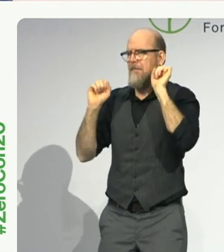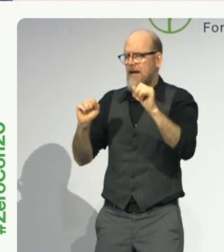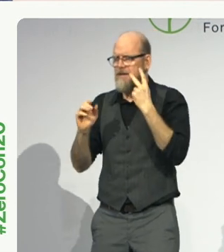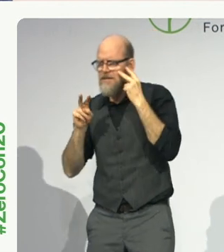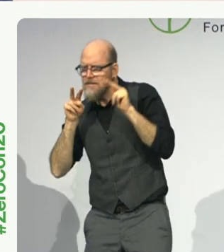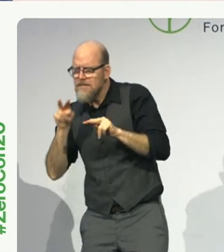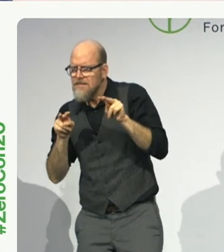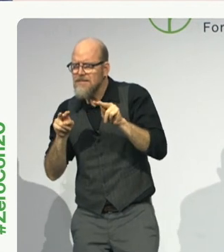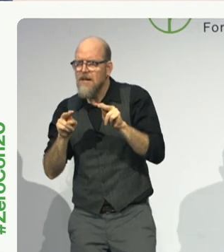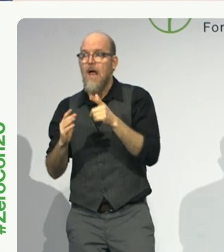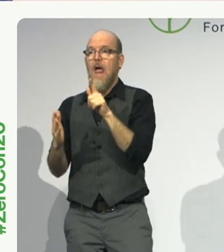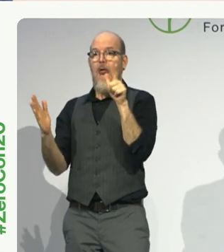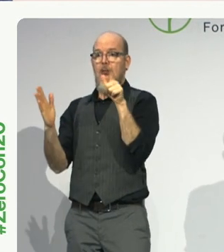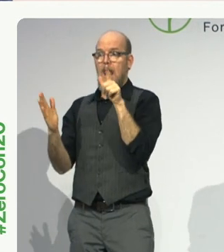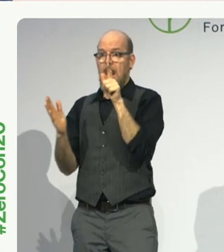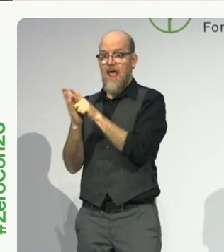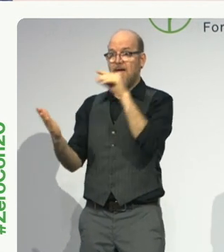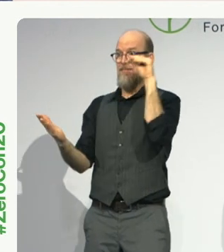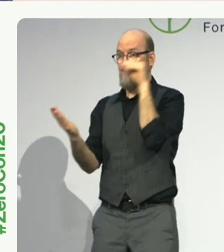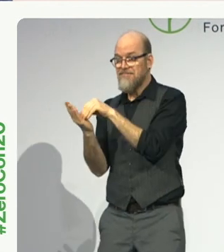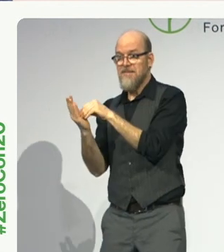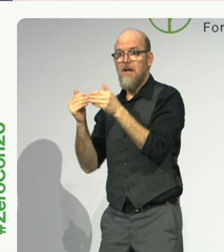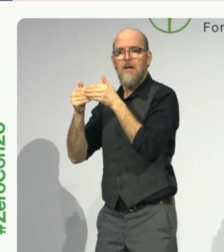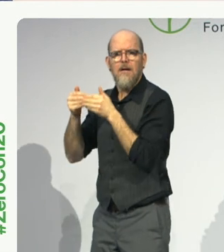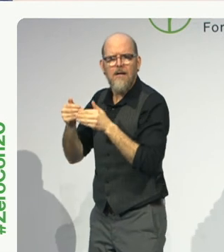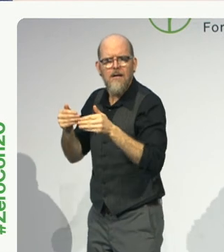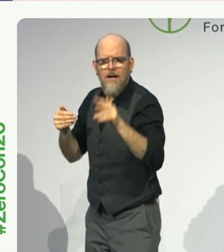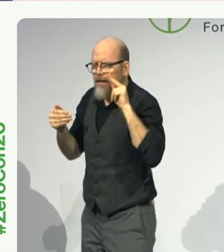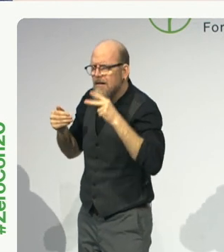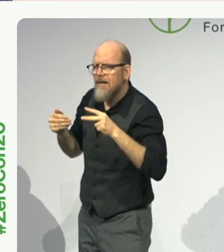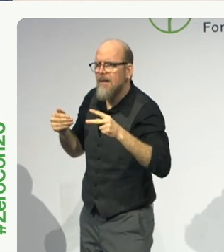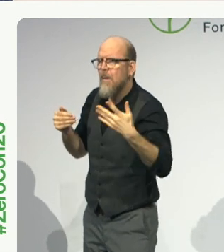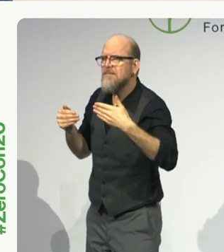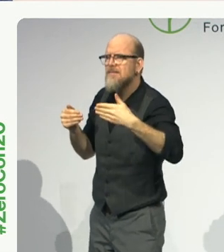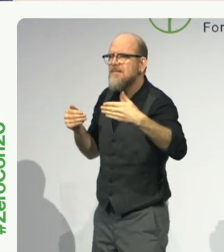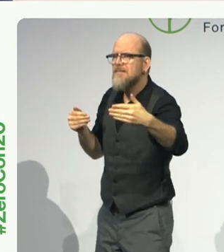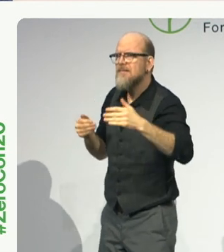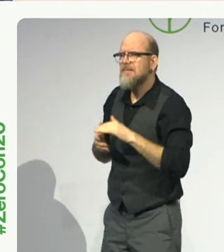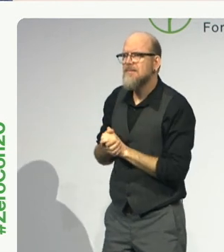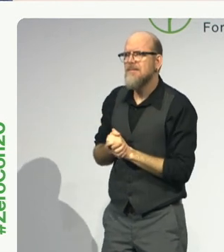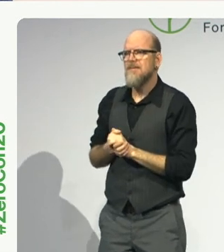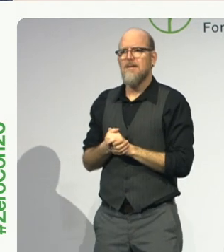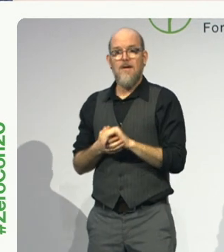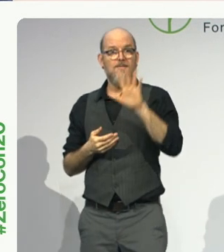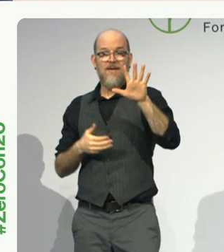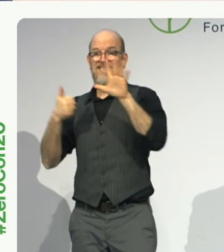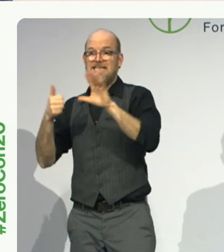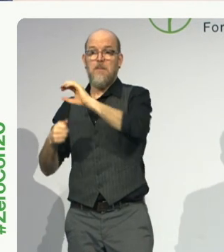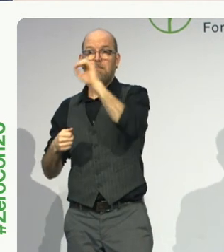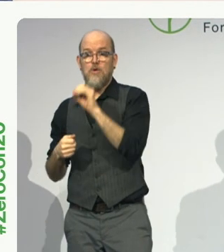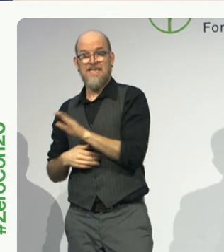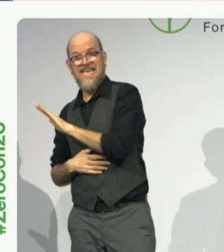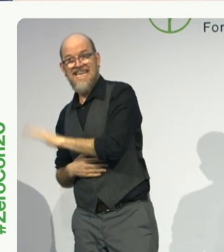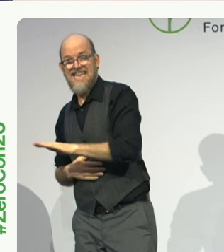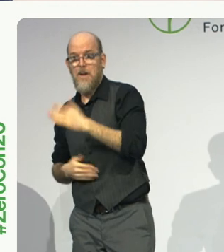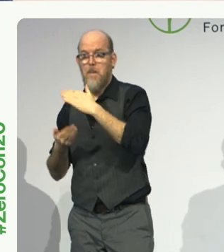increase in children with disabilities attending schools compared to similar countries that didn't pass it.